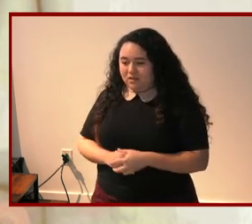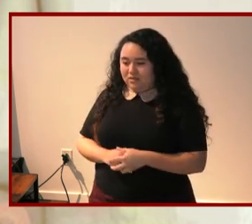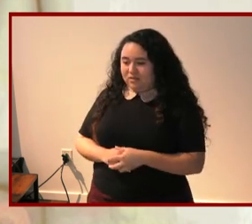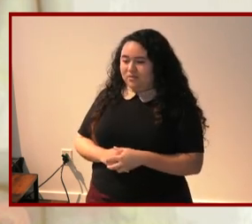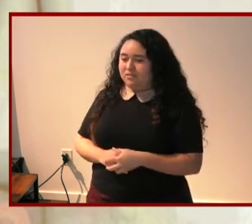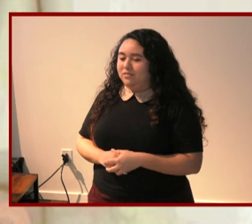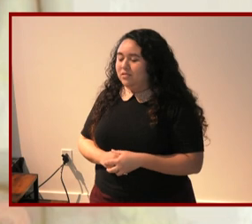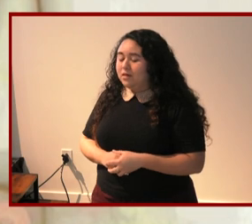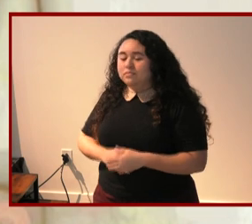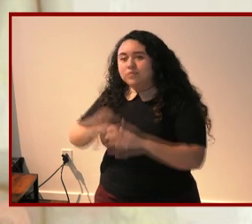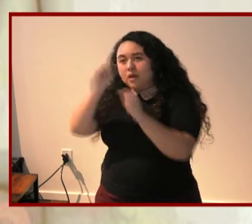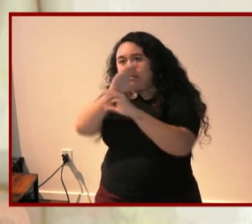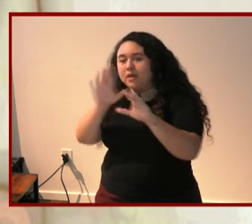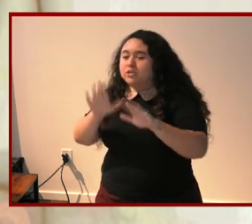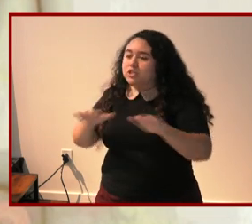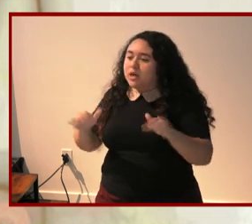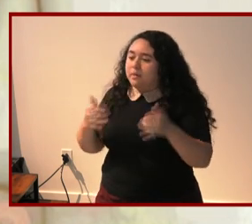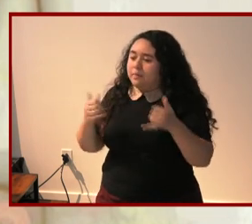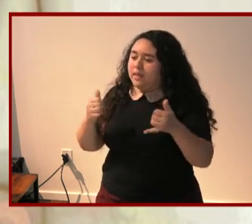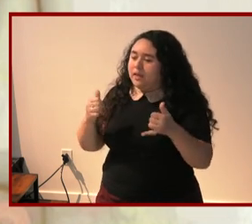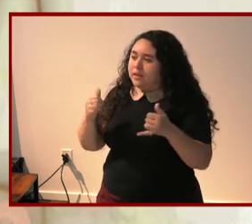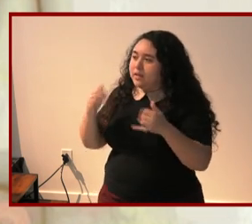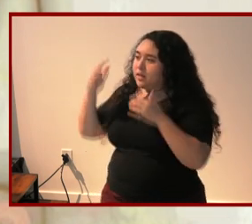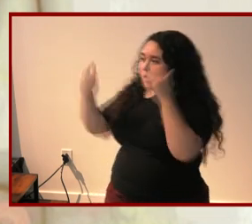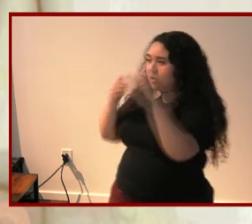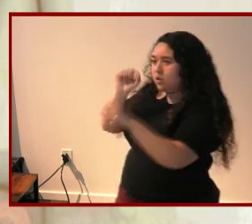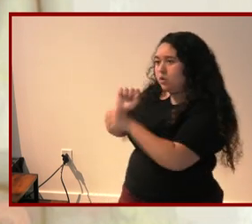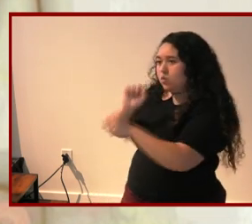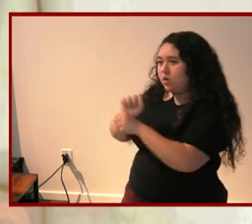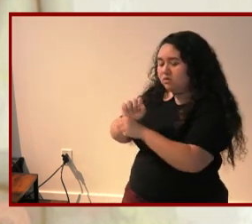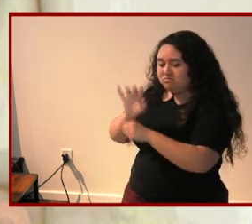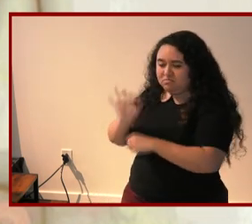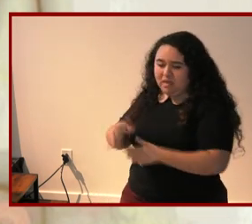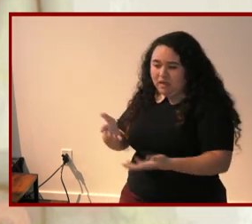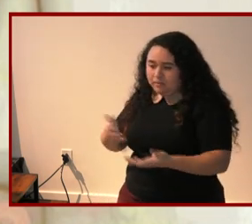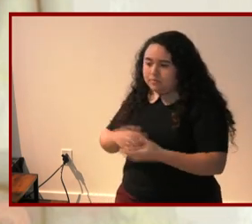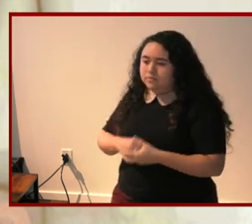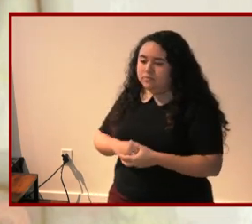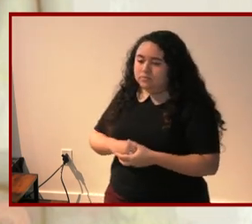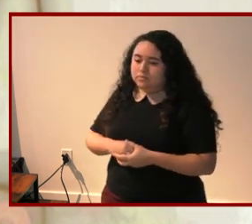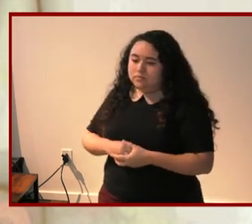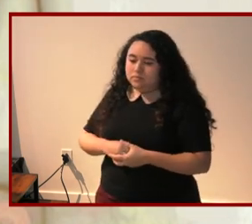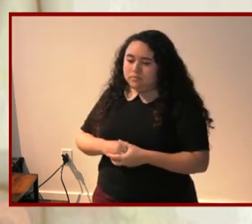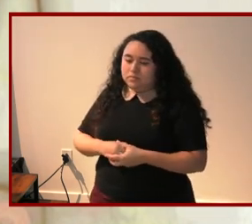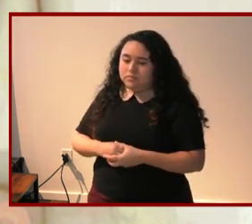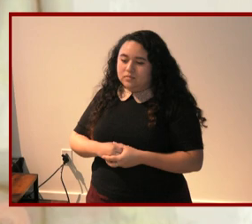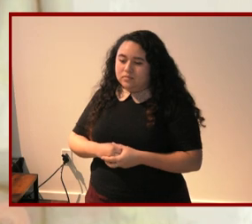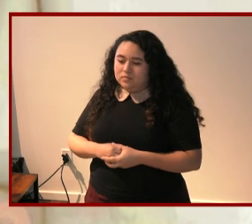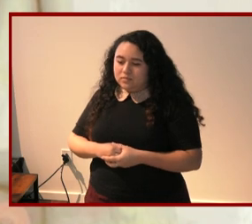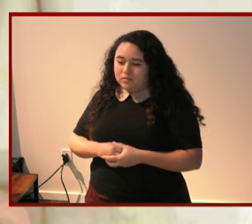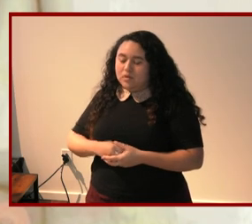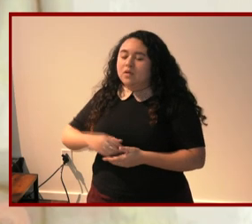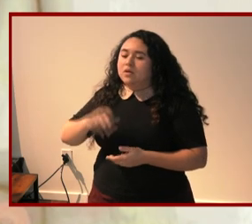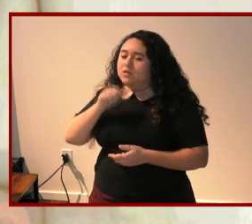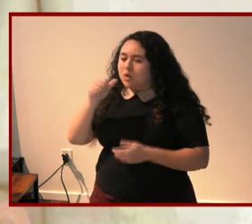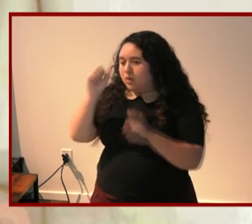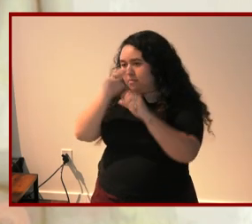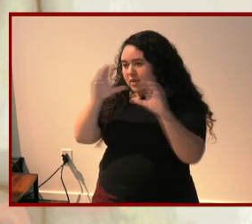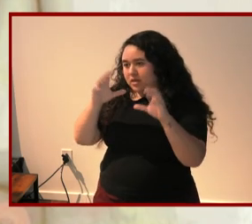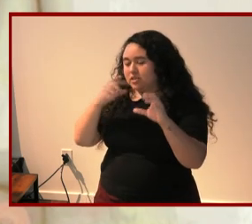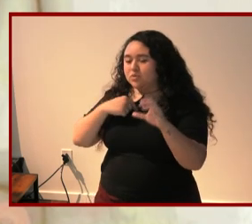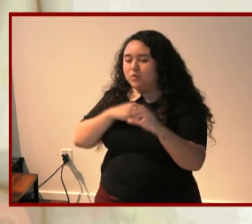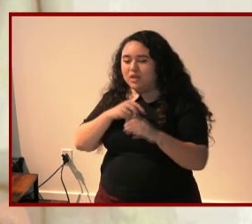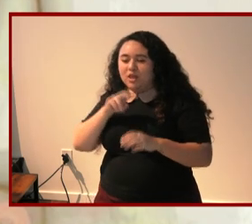playing and imagine an adult at work or don't imagine we can let google's algorithm show us our cultural